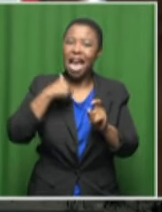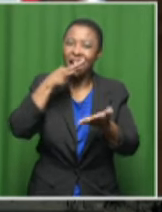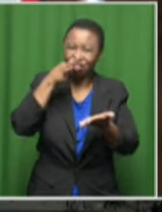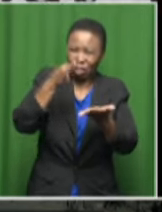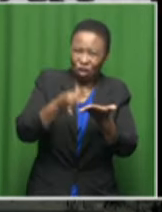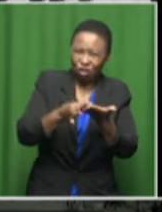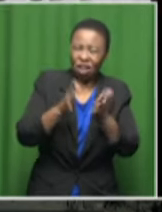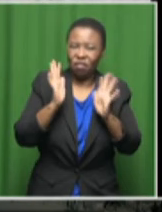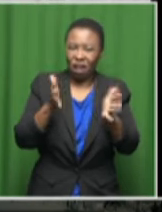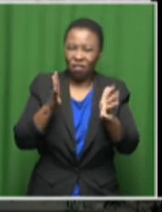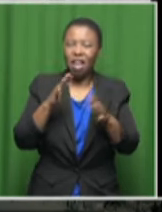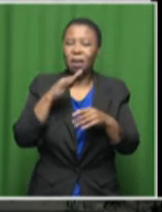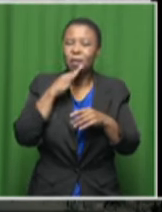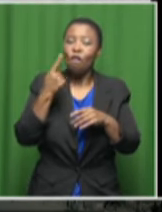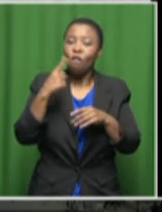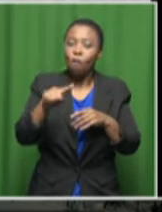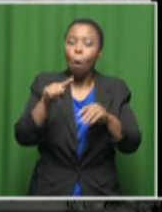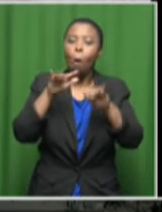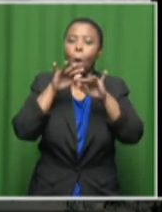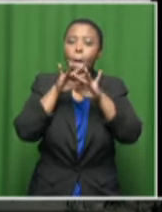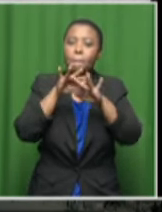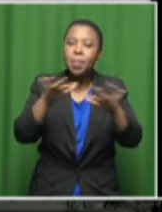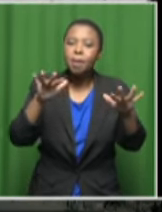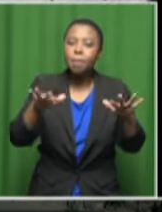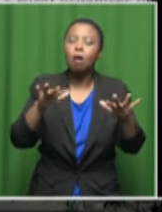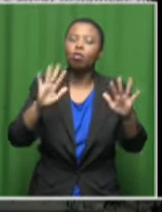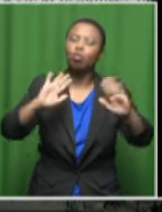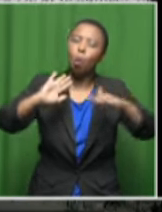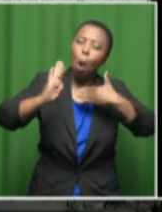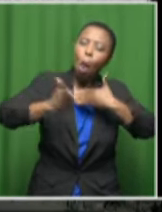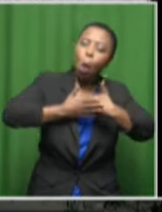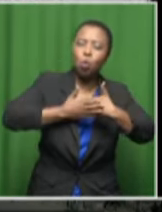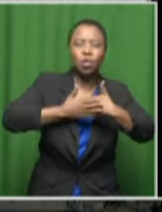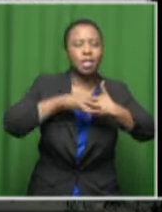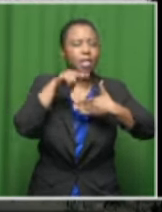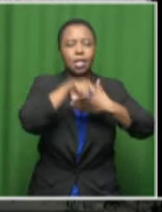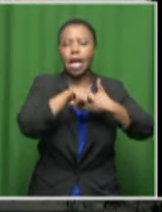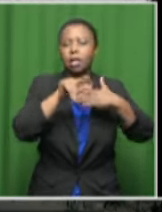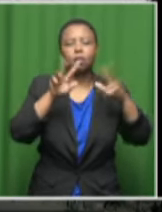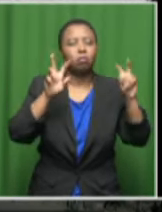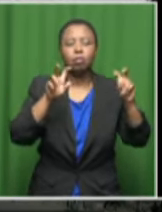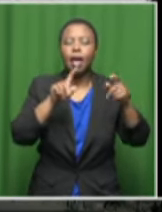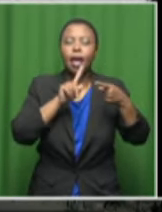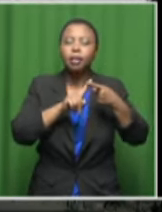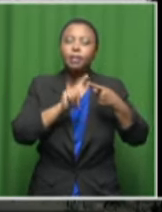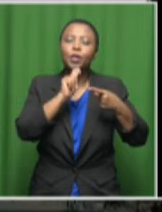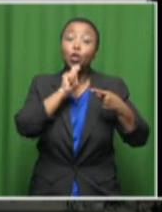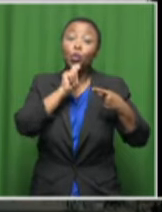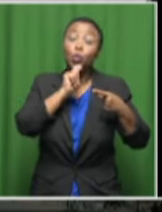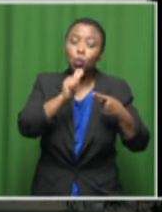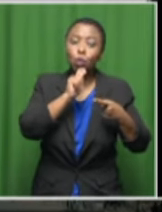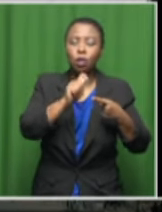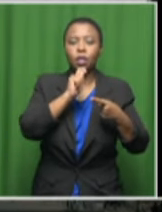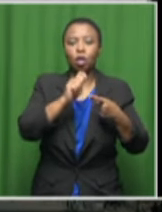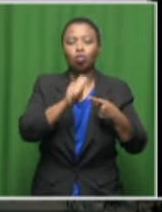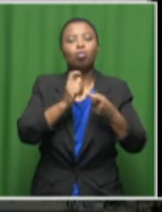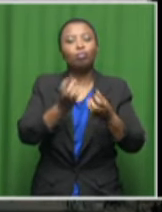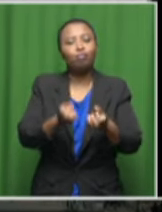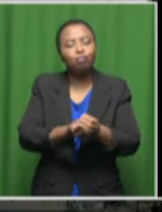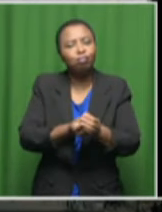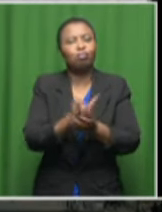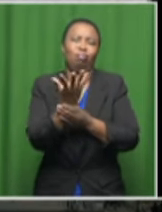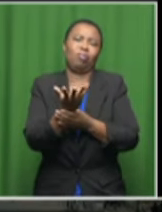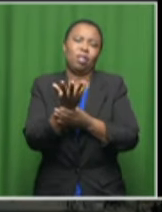would be for people to finally get closure, for the truth to come up. Because that was the whole aim,